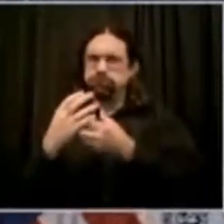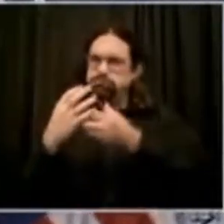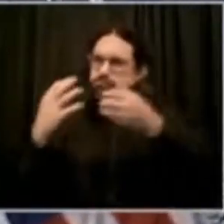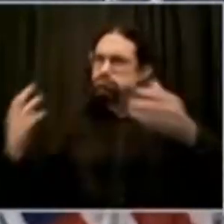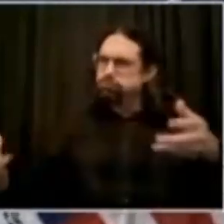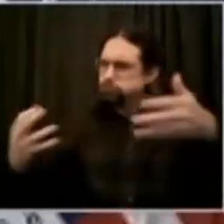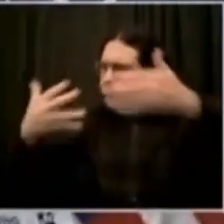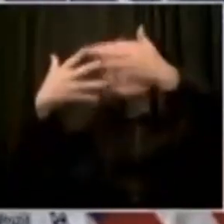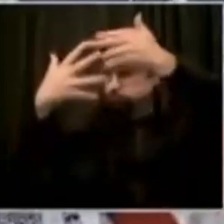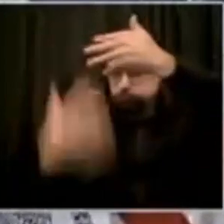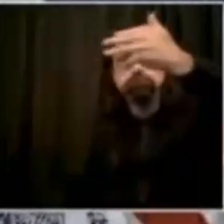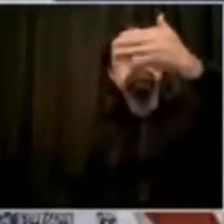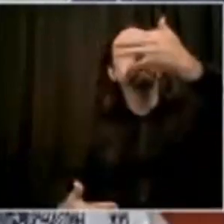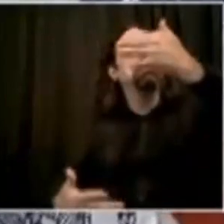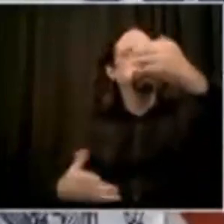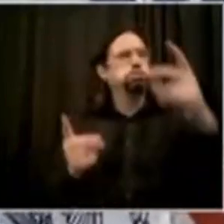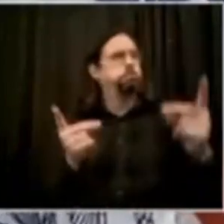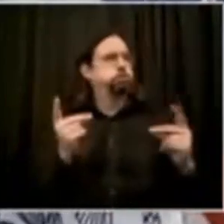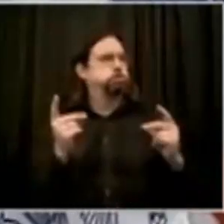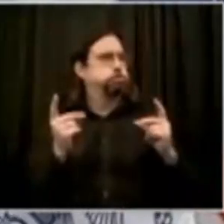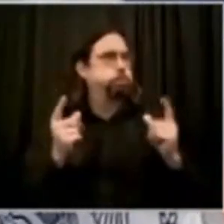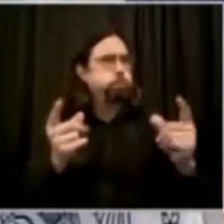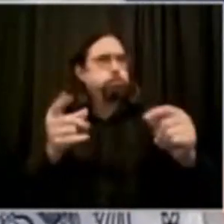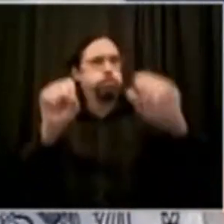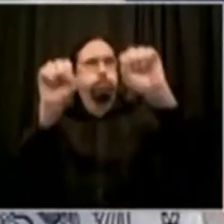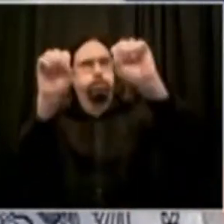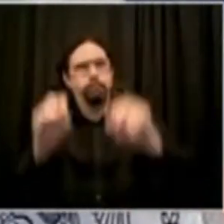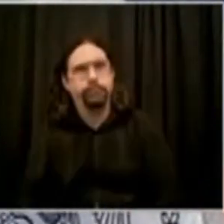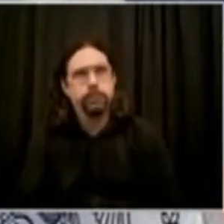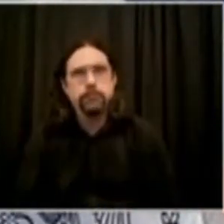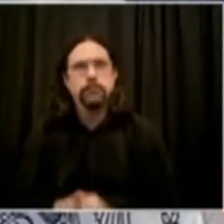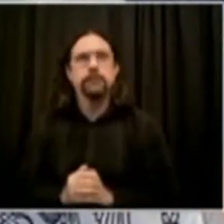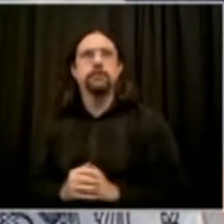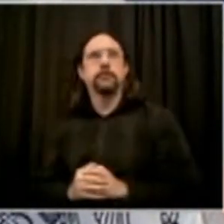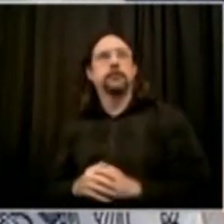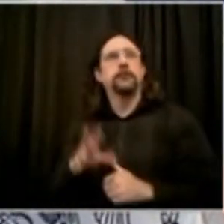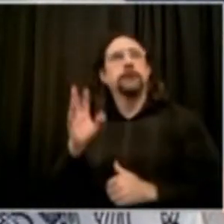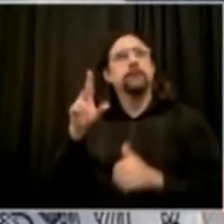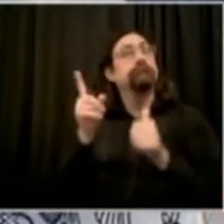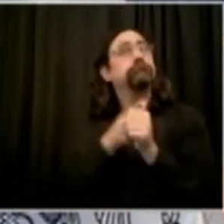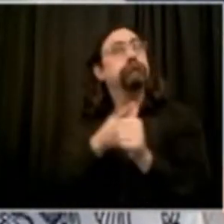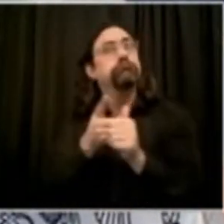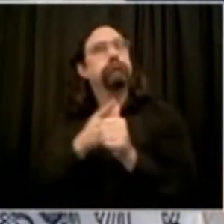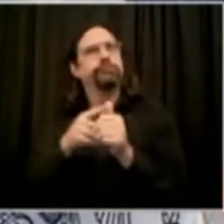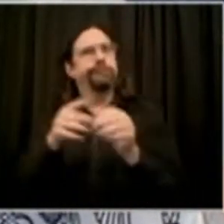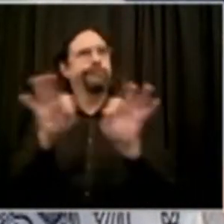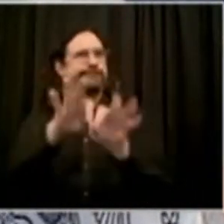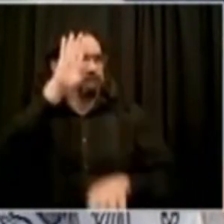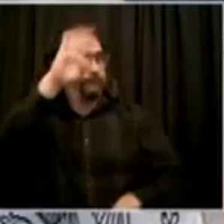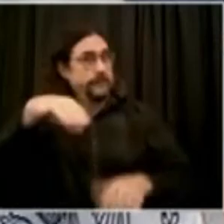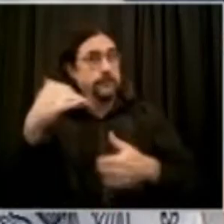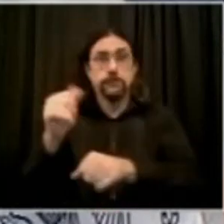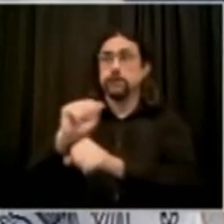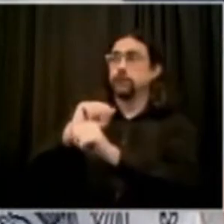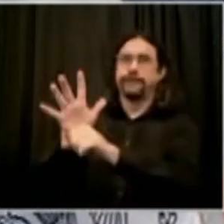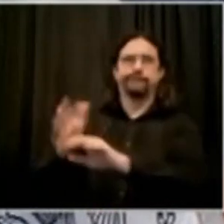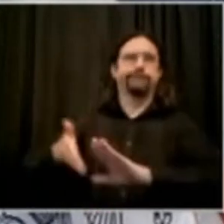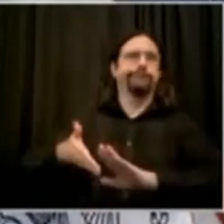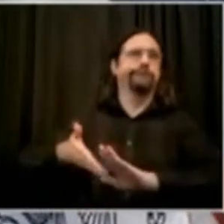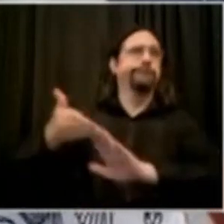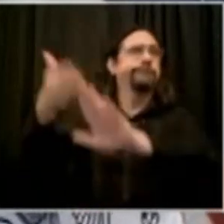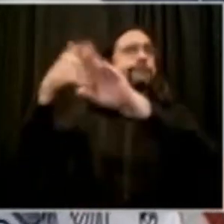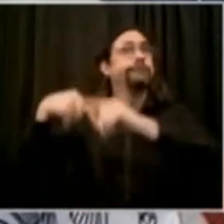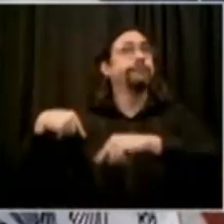most important. Look, we are now five months into the coronavirus crisis. The most central thing we can do in New York City is keep ourselves